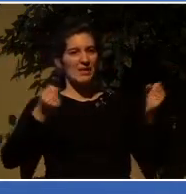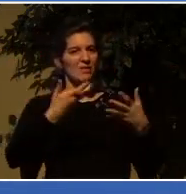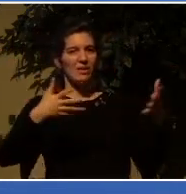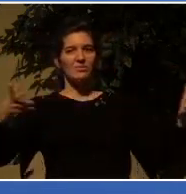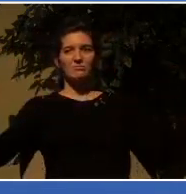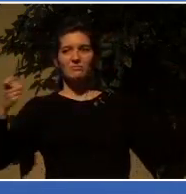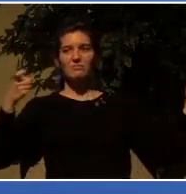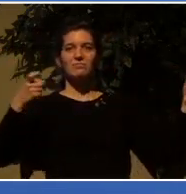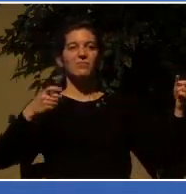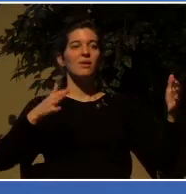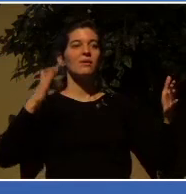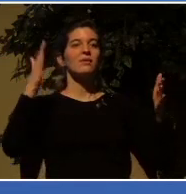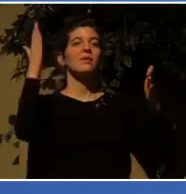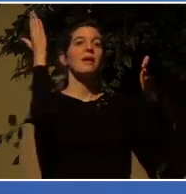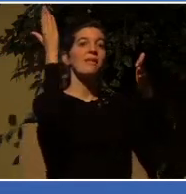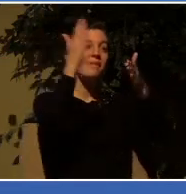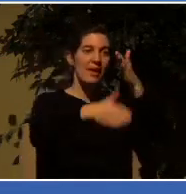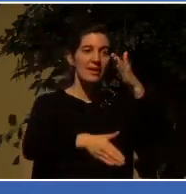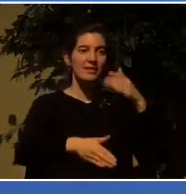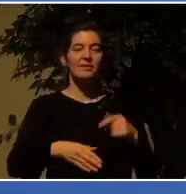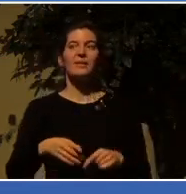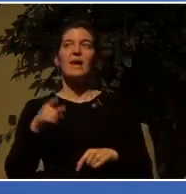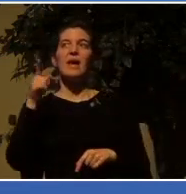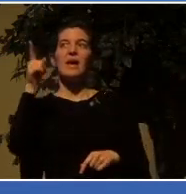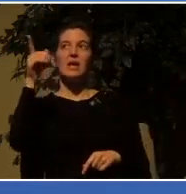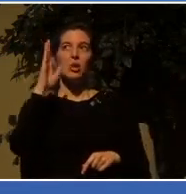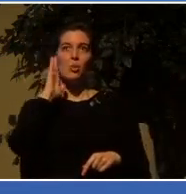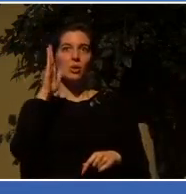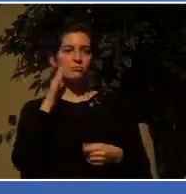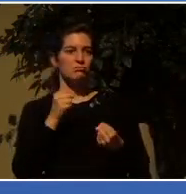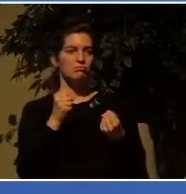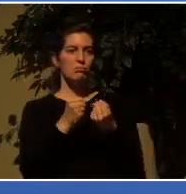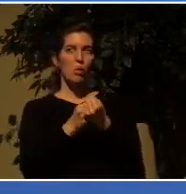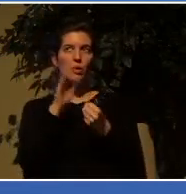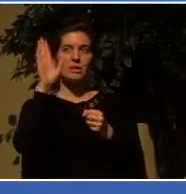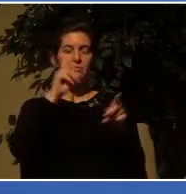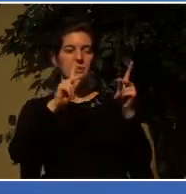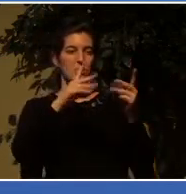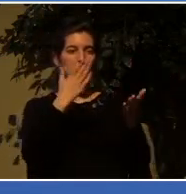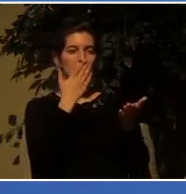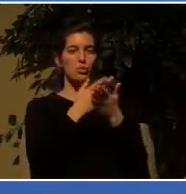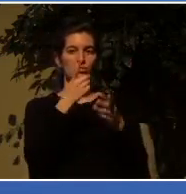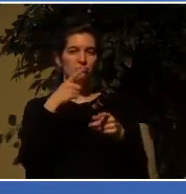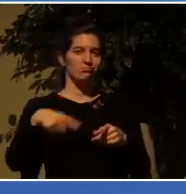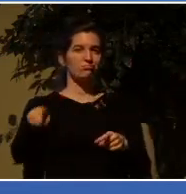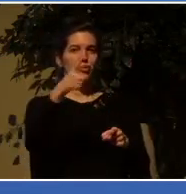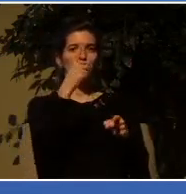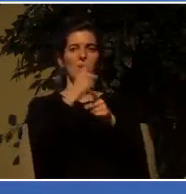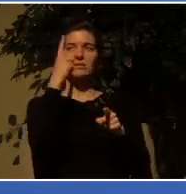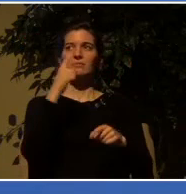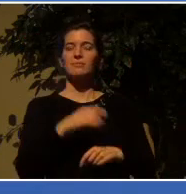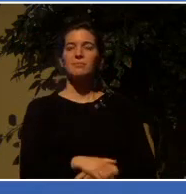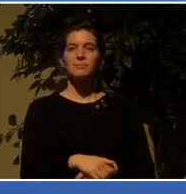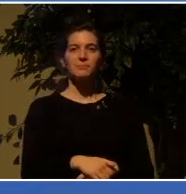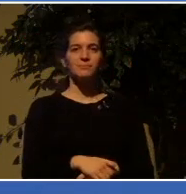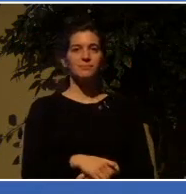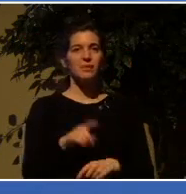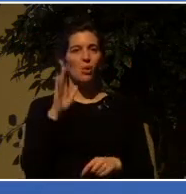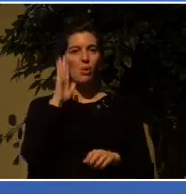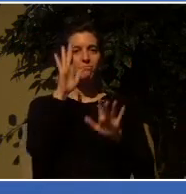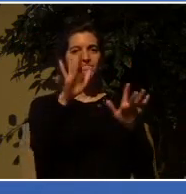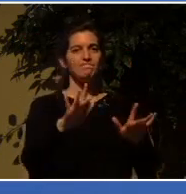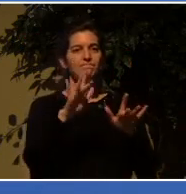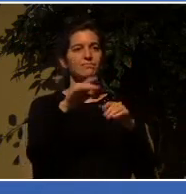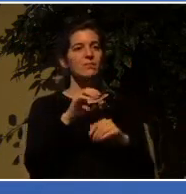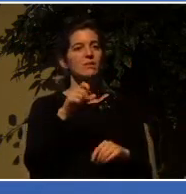will vindicate his people and have compassion on his servants. That is Psalm 135, the Lord will